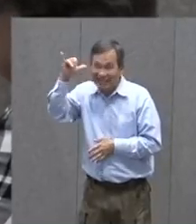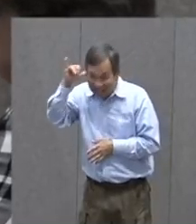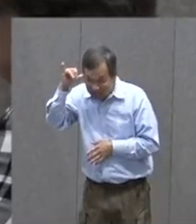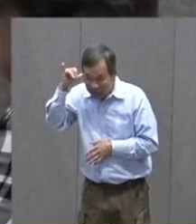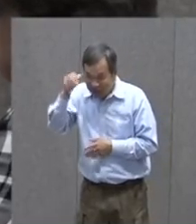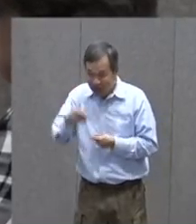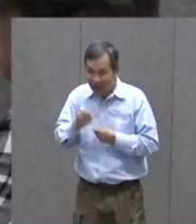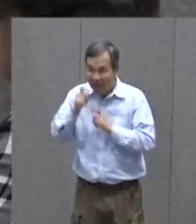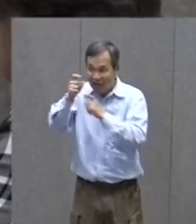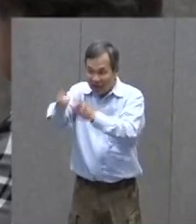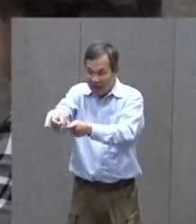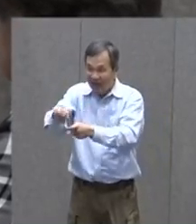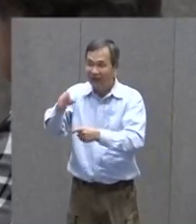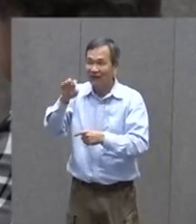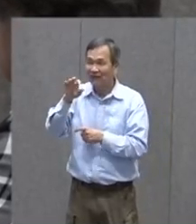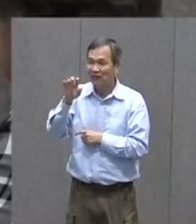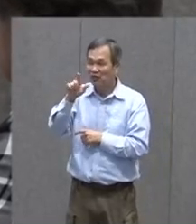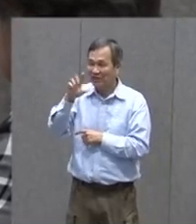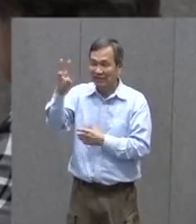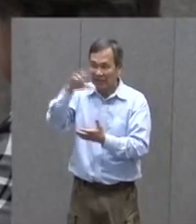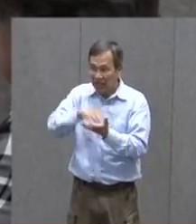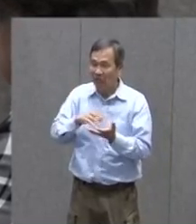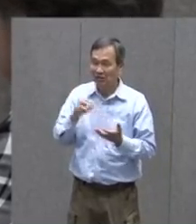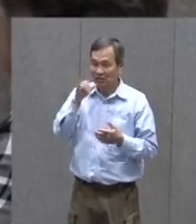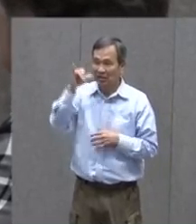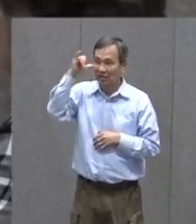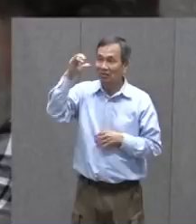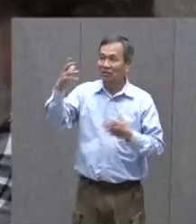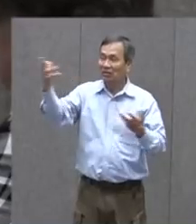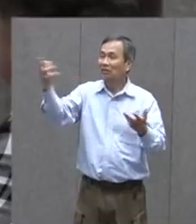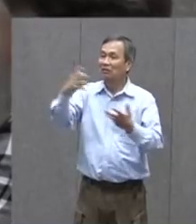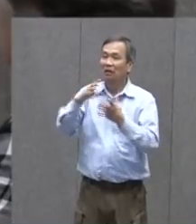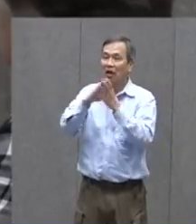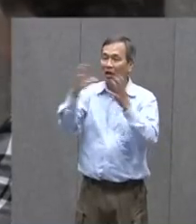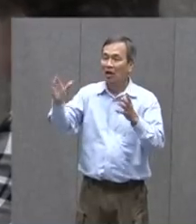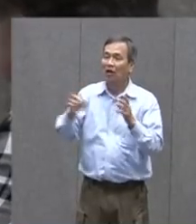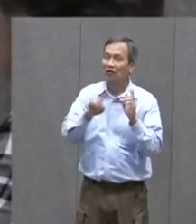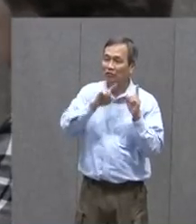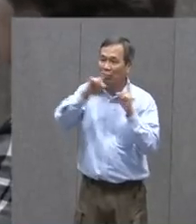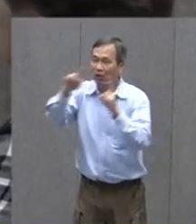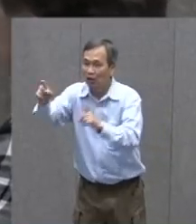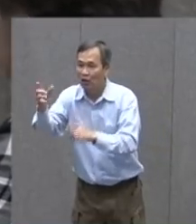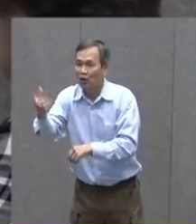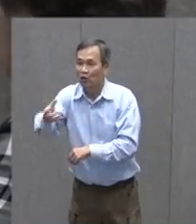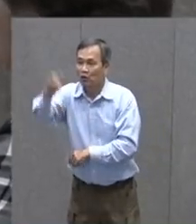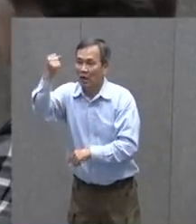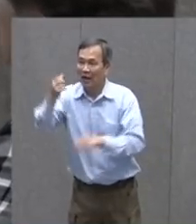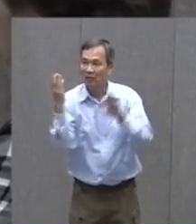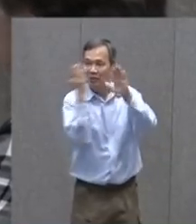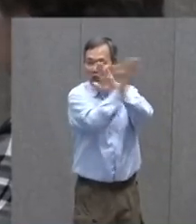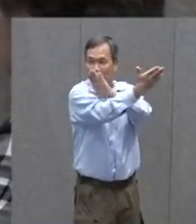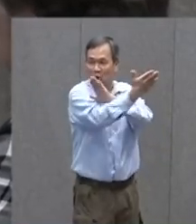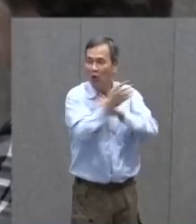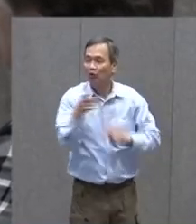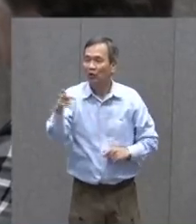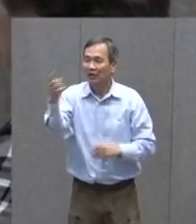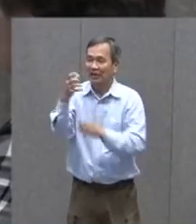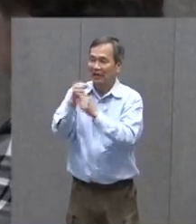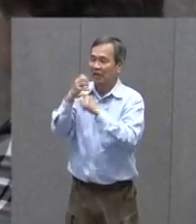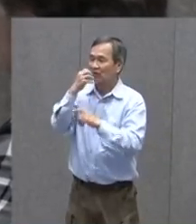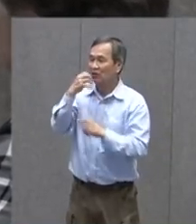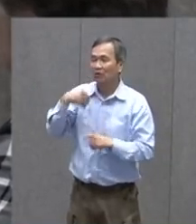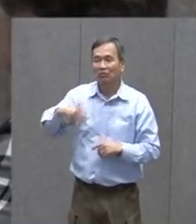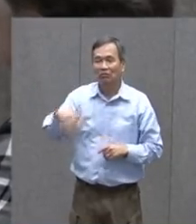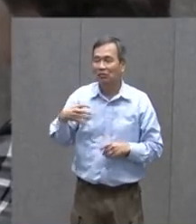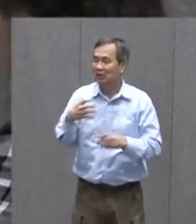alone. So there's a lot of activity of going with those grab-and-goes and getting to those sites and getting that food. And that takes